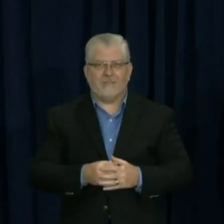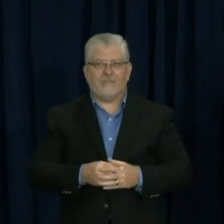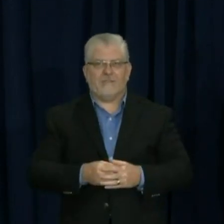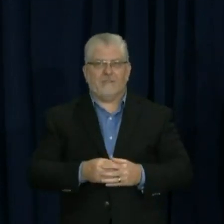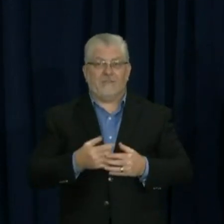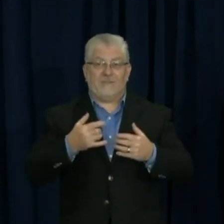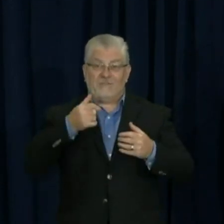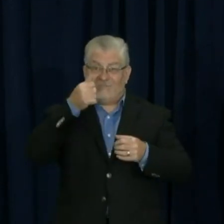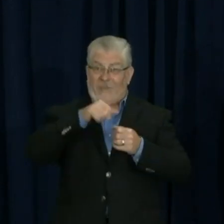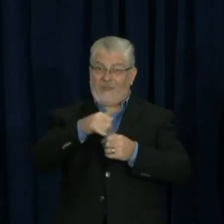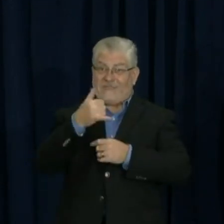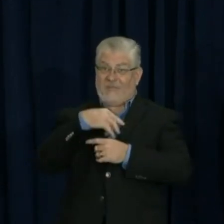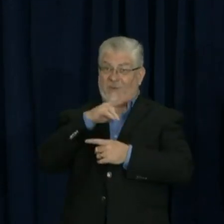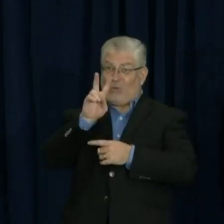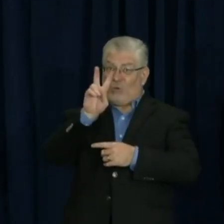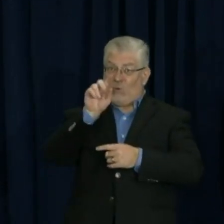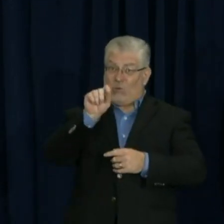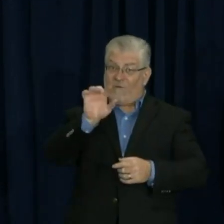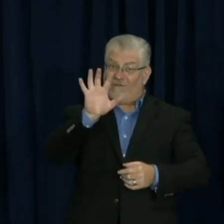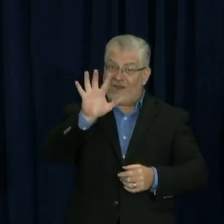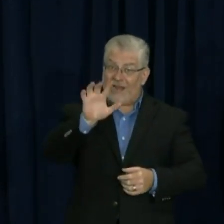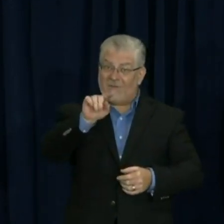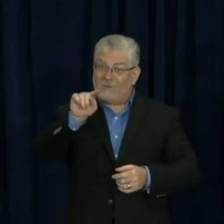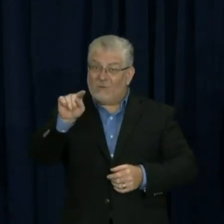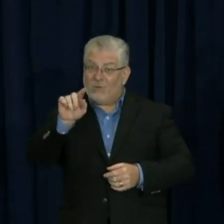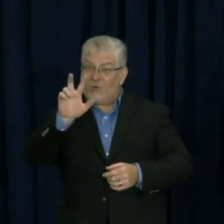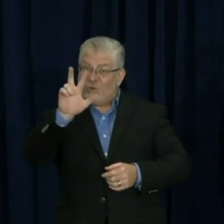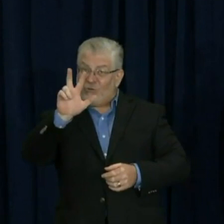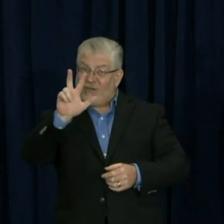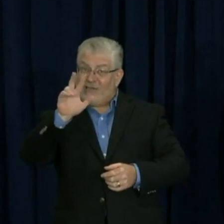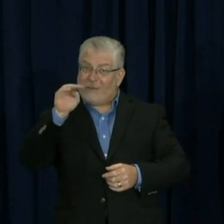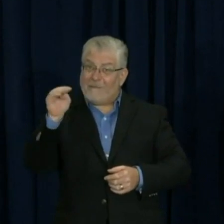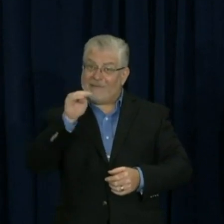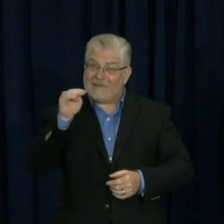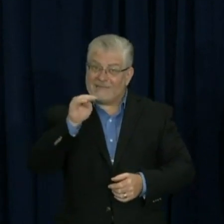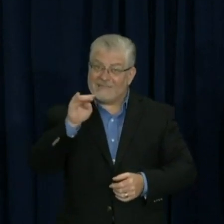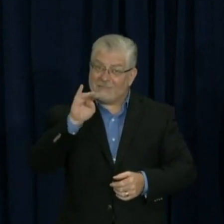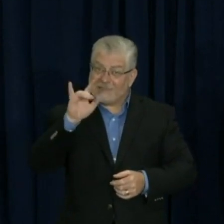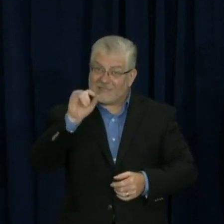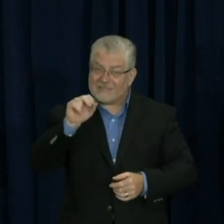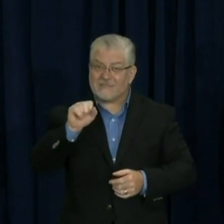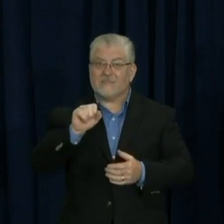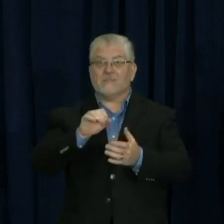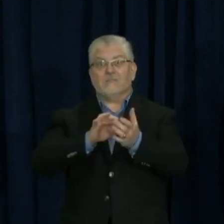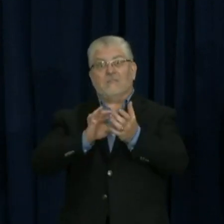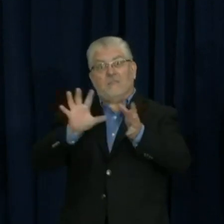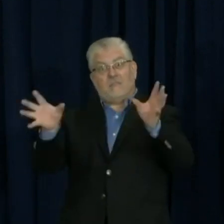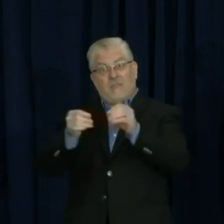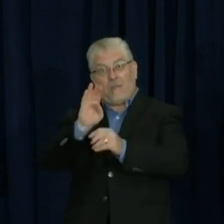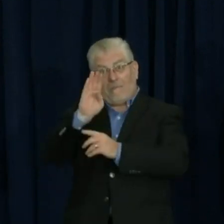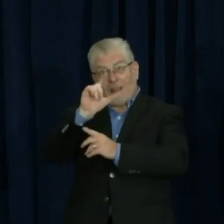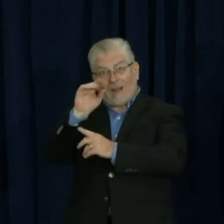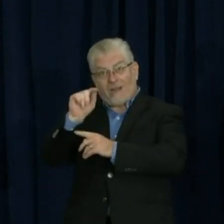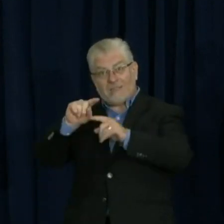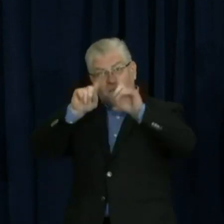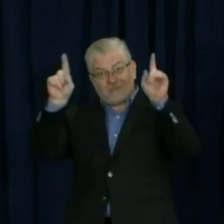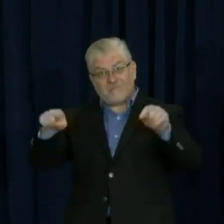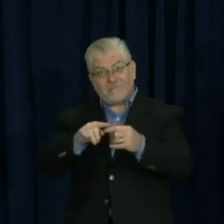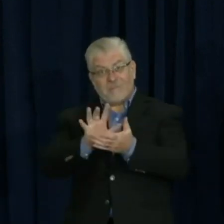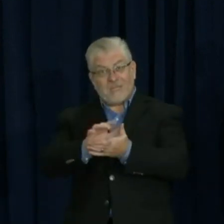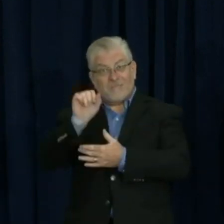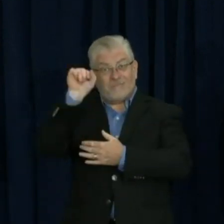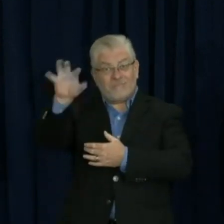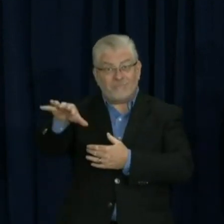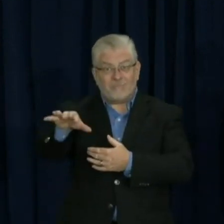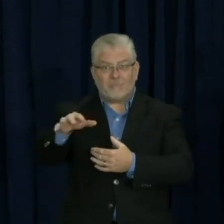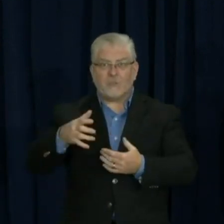3 million ballots. And as I've said many times, we had 260,000 ballots cast by